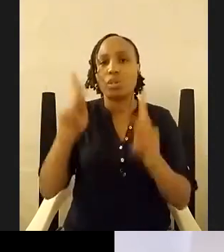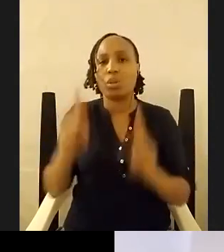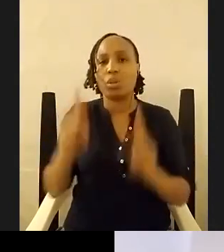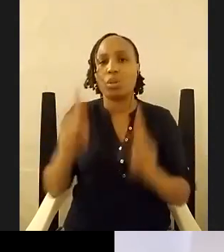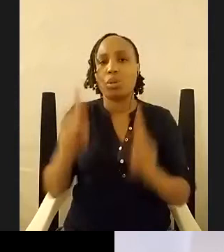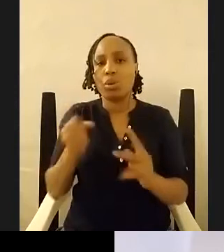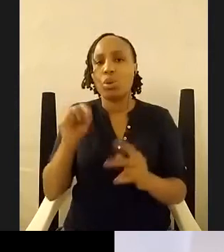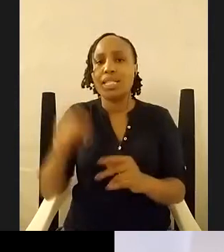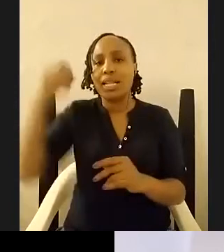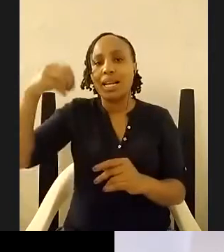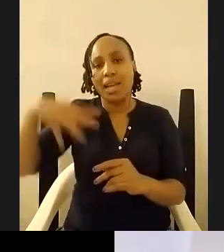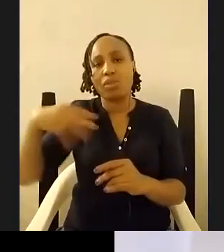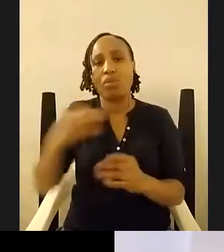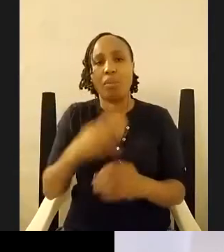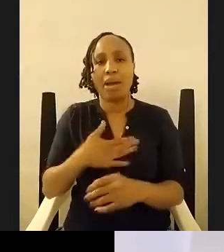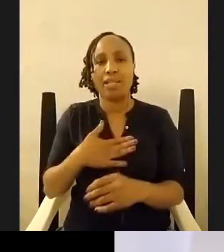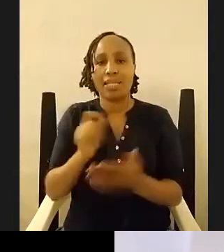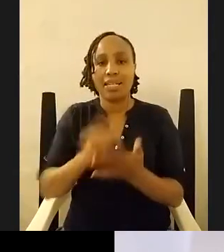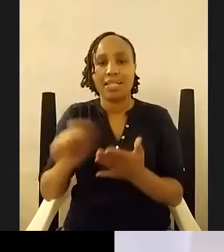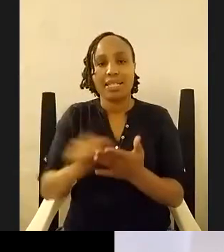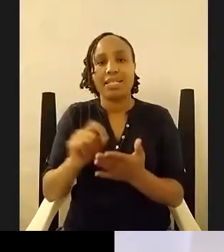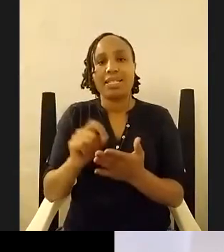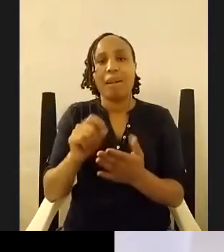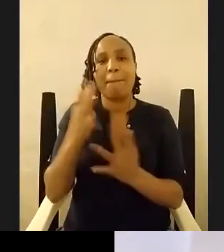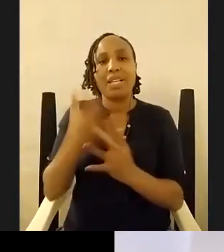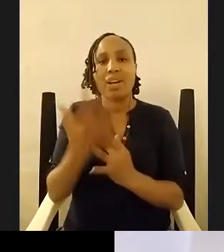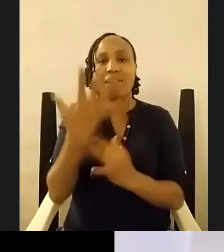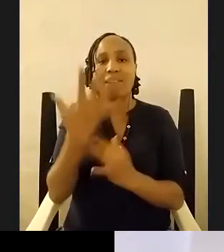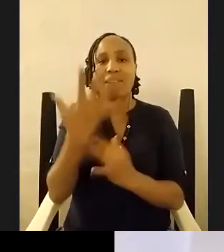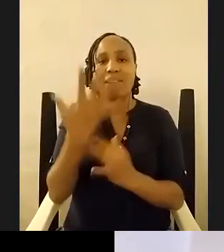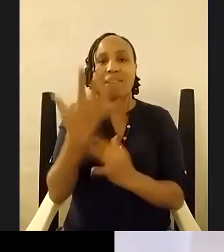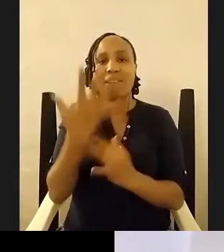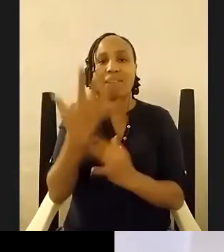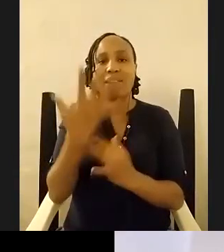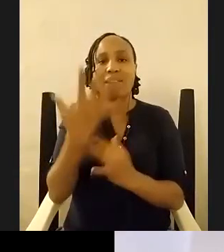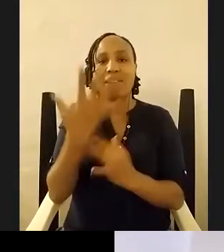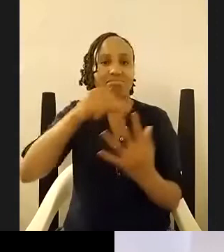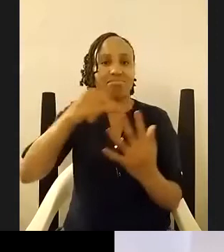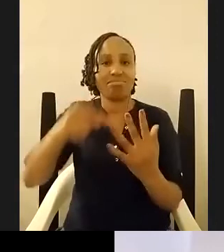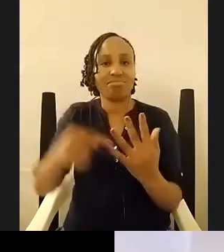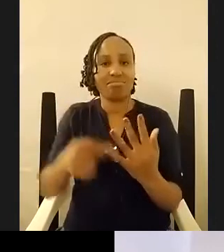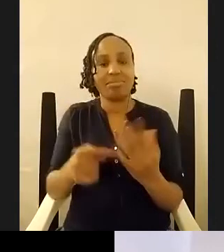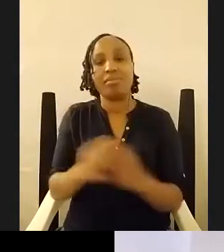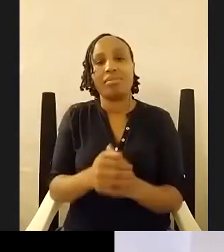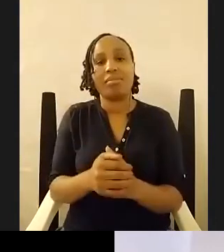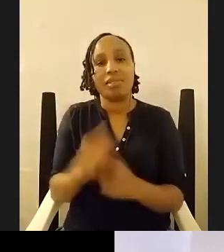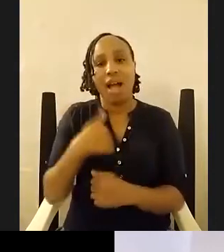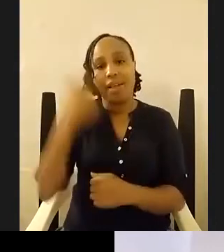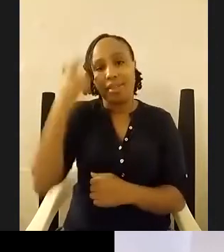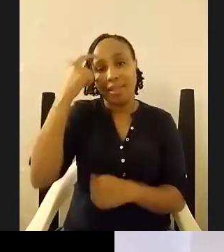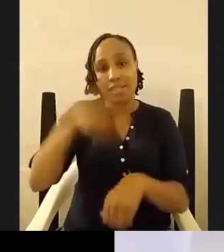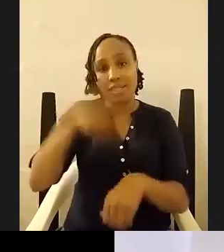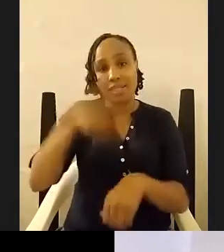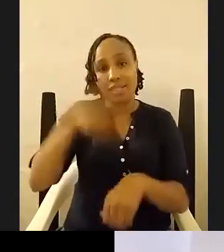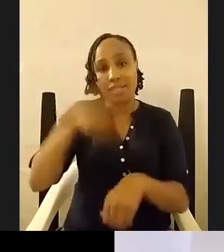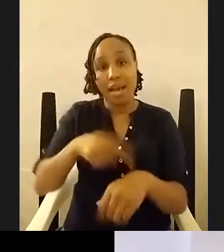between five cities you know yeah i can call it that and i think when it started it was very it was